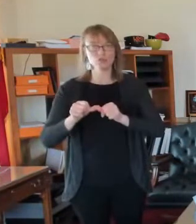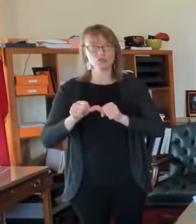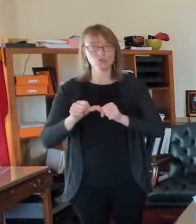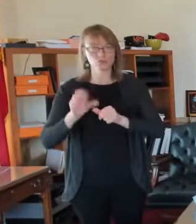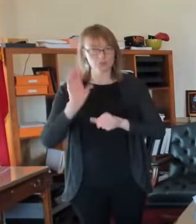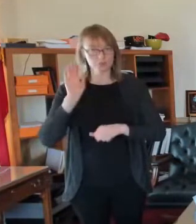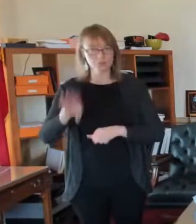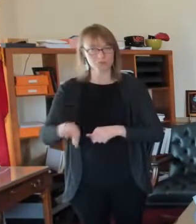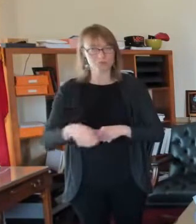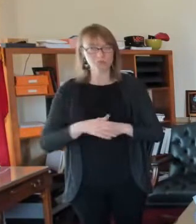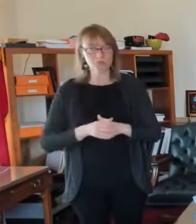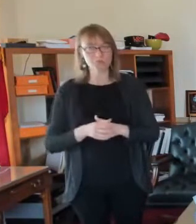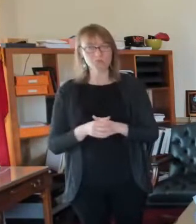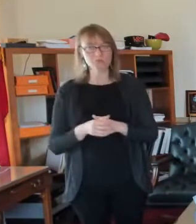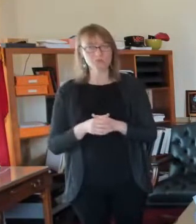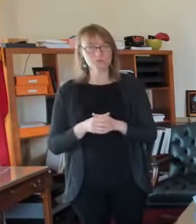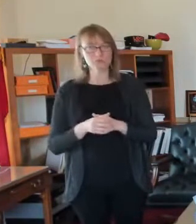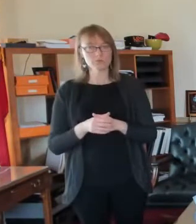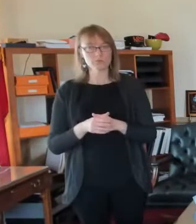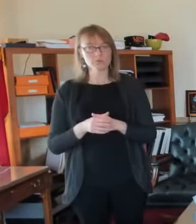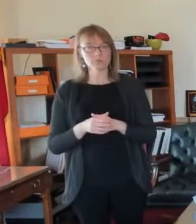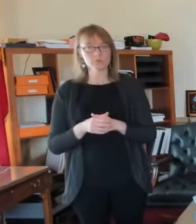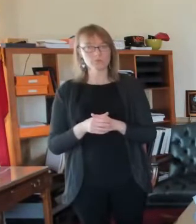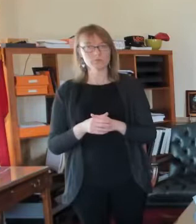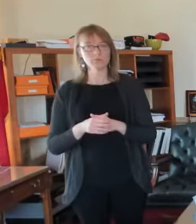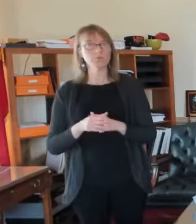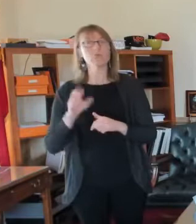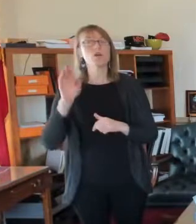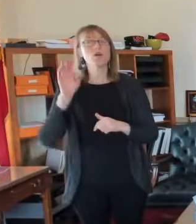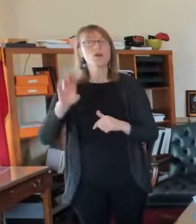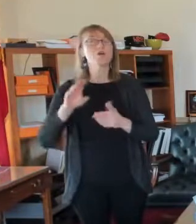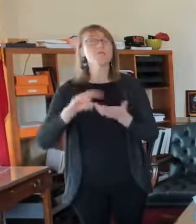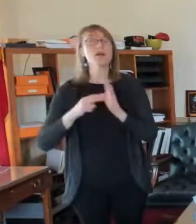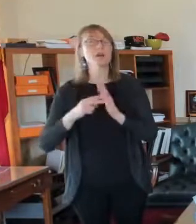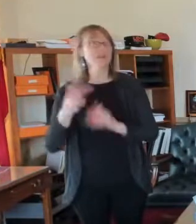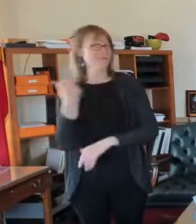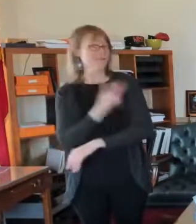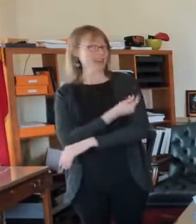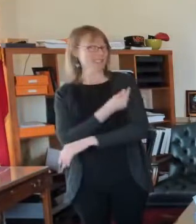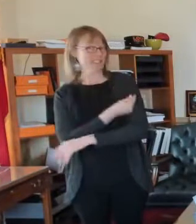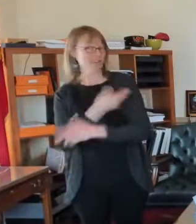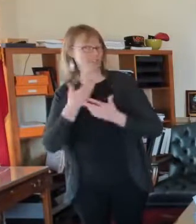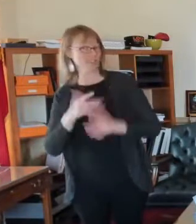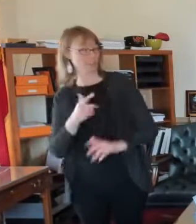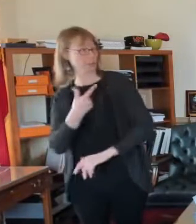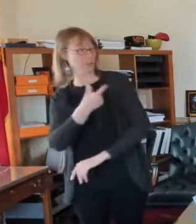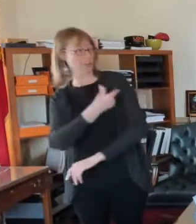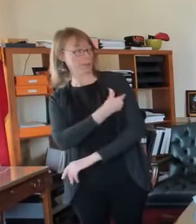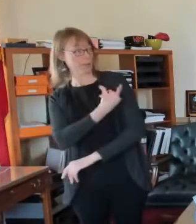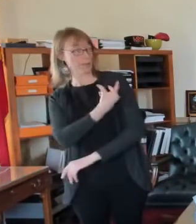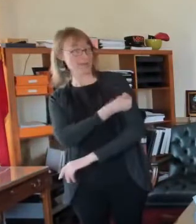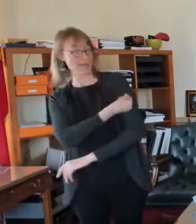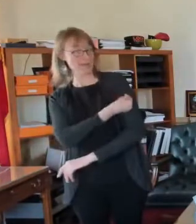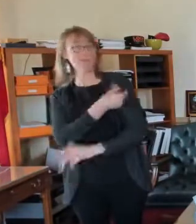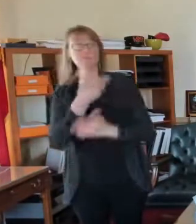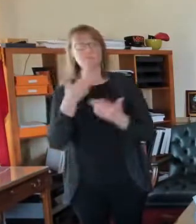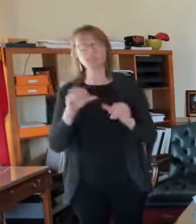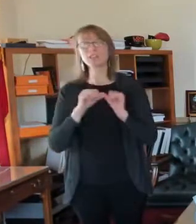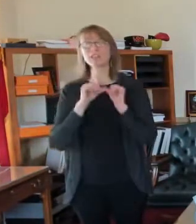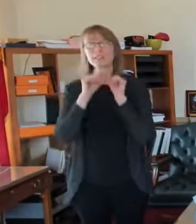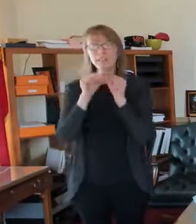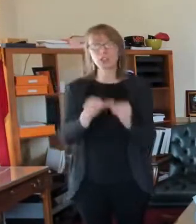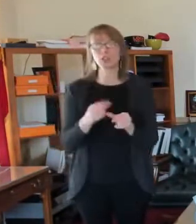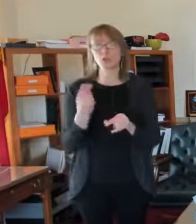mask even after you get the vaccination bars and restaurants at some point,